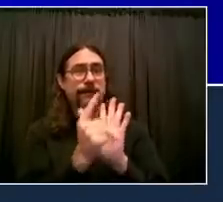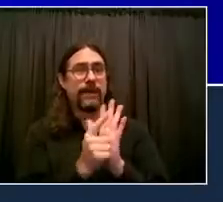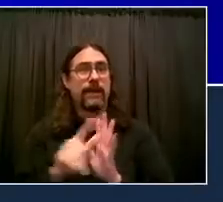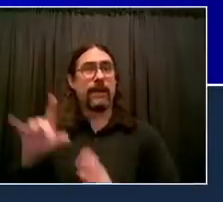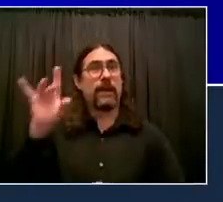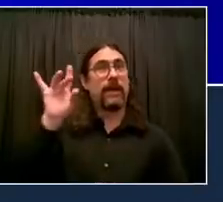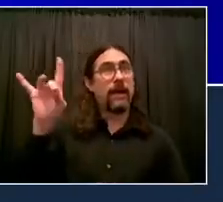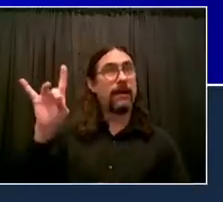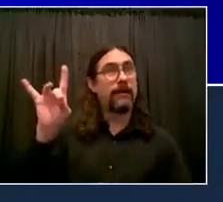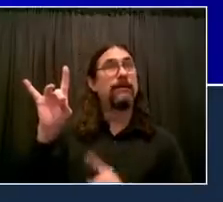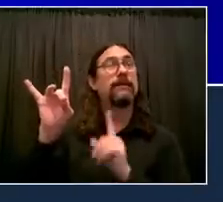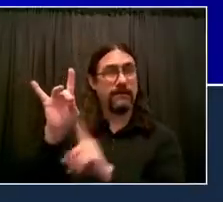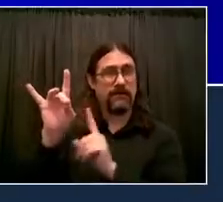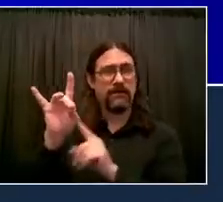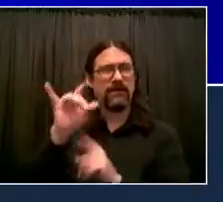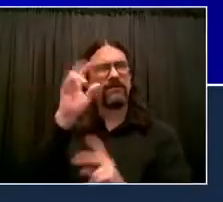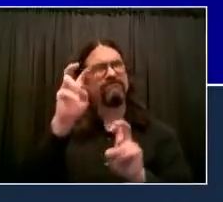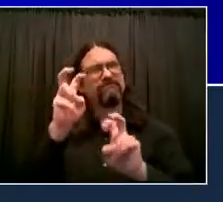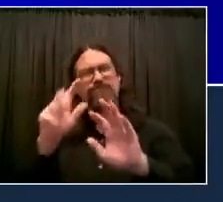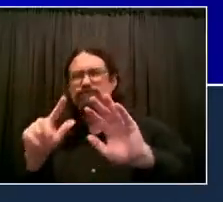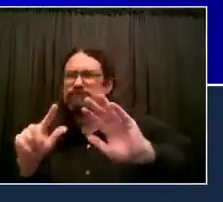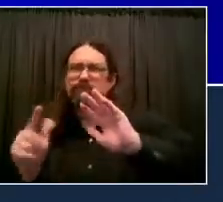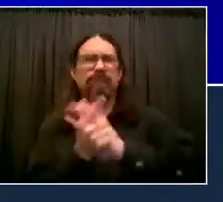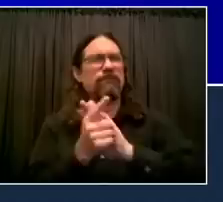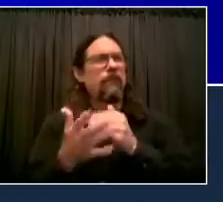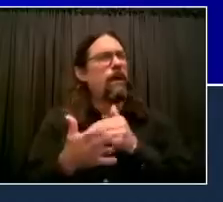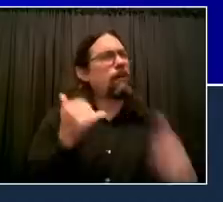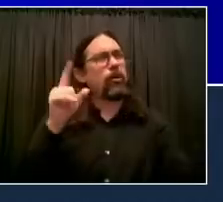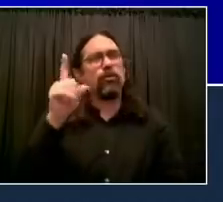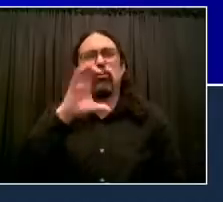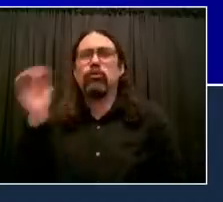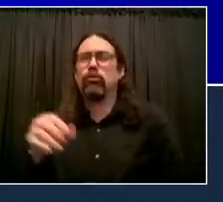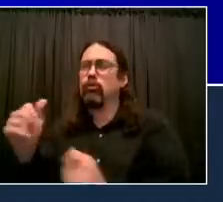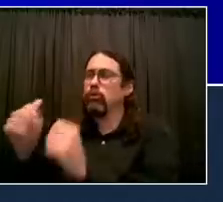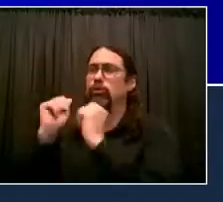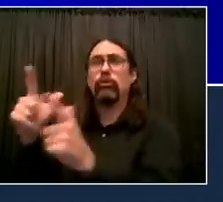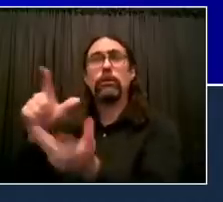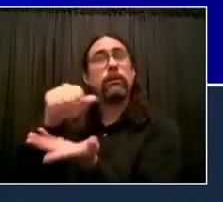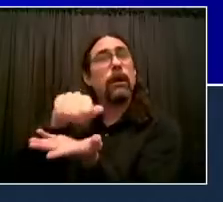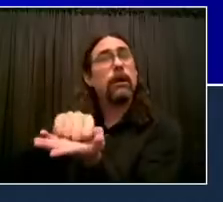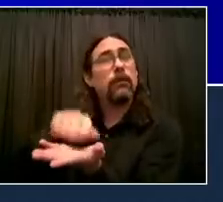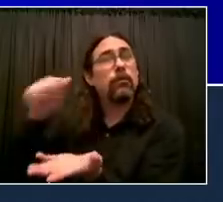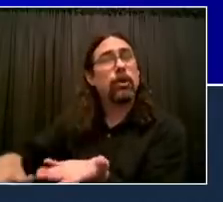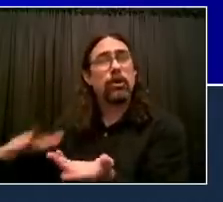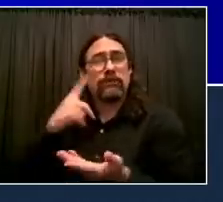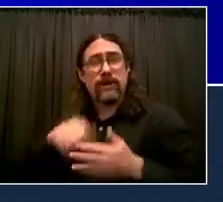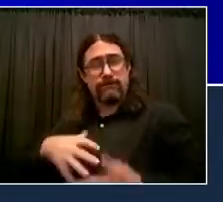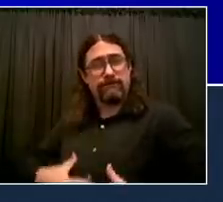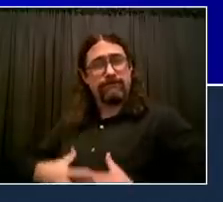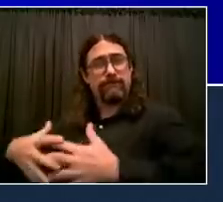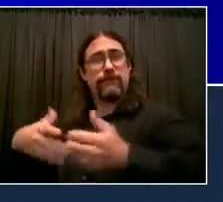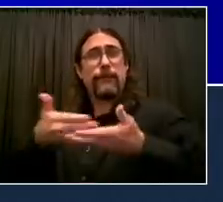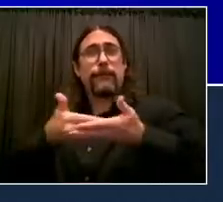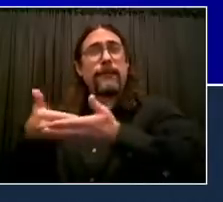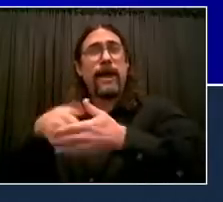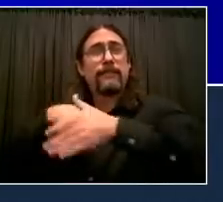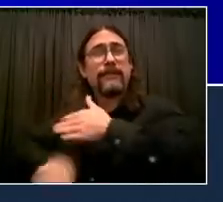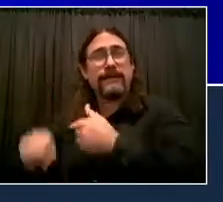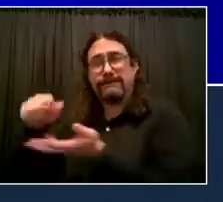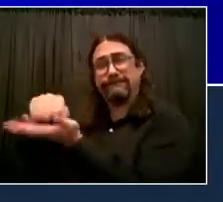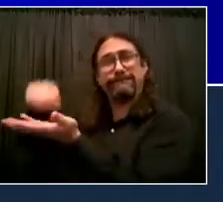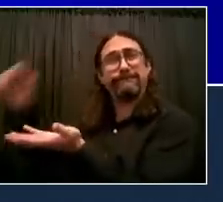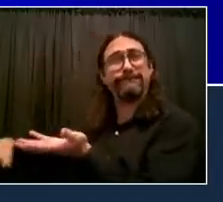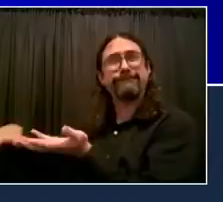and the supreme court by not acting made a very very troubling decision that has ramifications